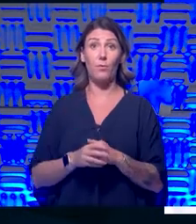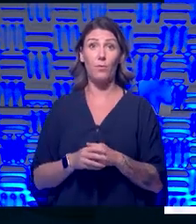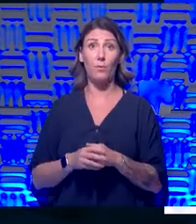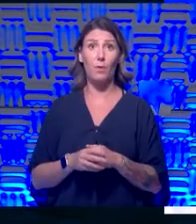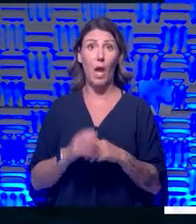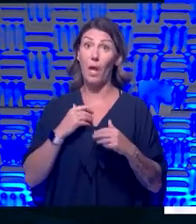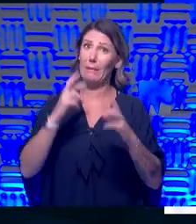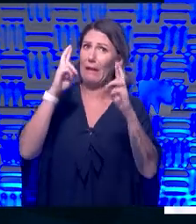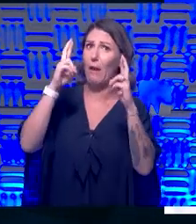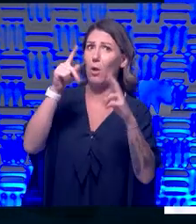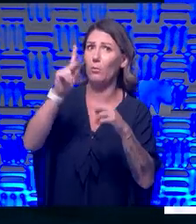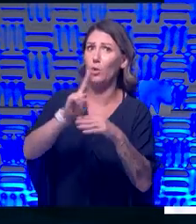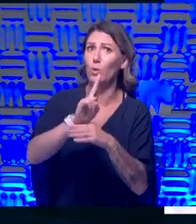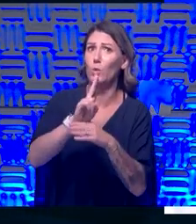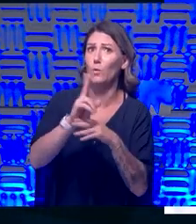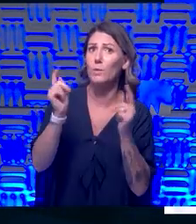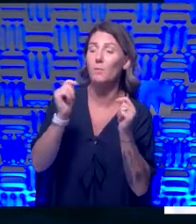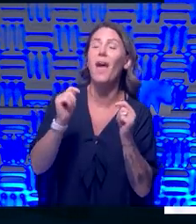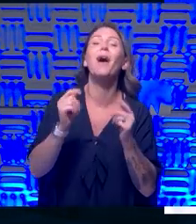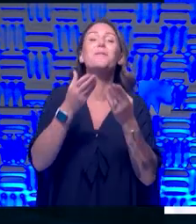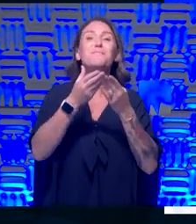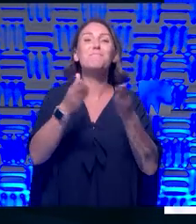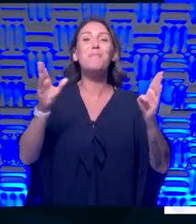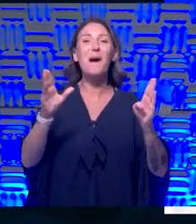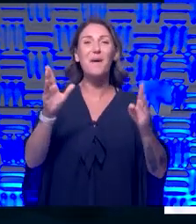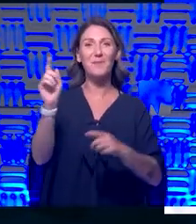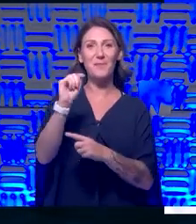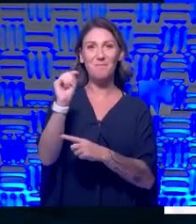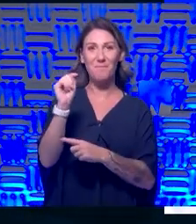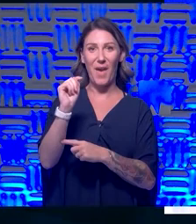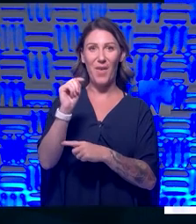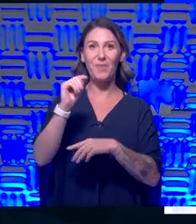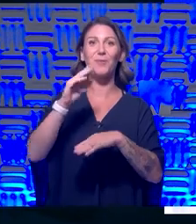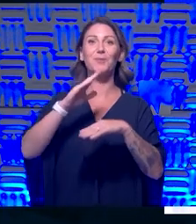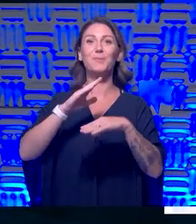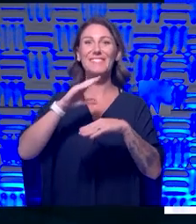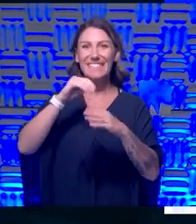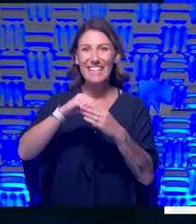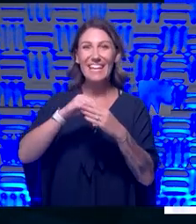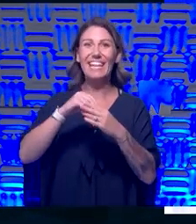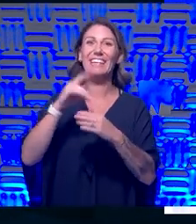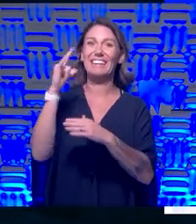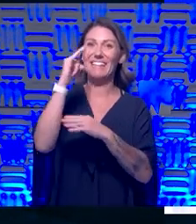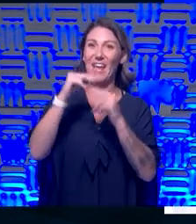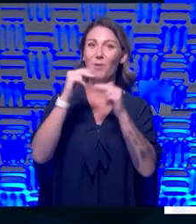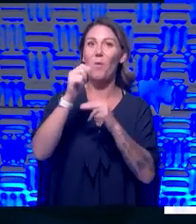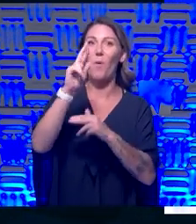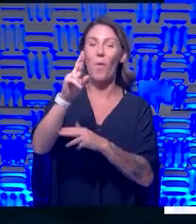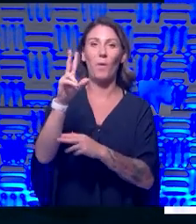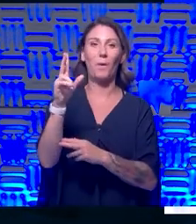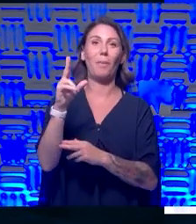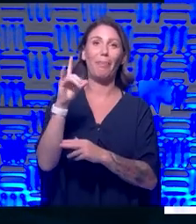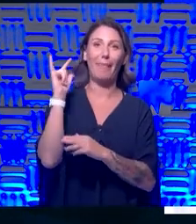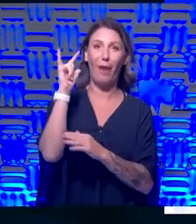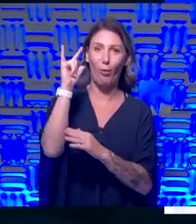use the bathroom. Public restrooms at the airport. with the public bathroom. What about the public bathroom, Doc Hawk? Yeah. Yeah. Oh yeah. No,